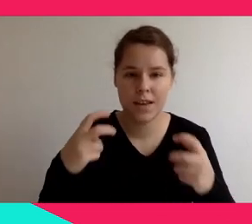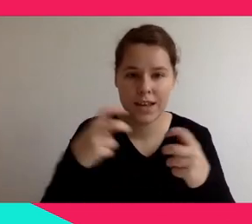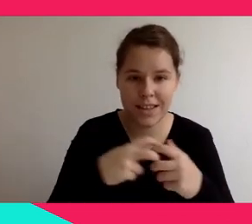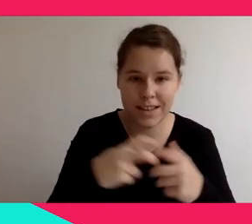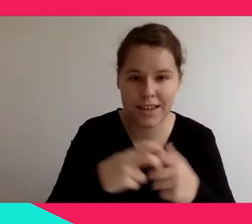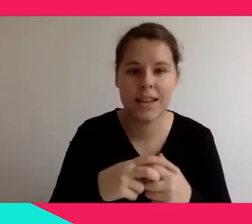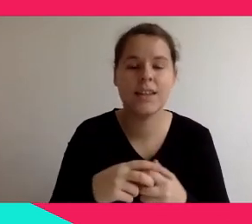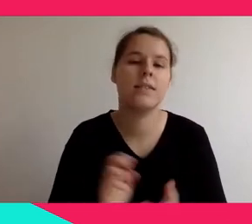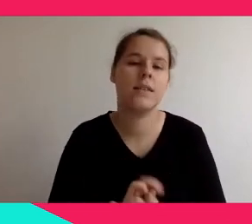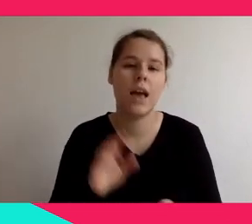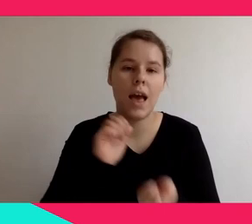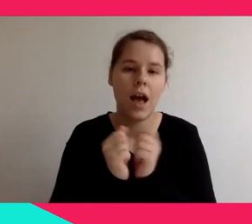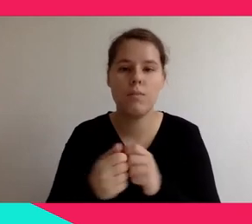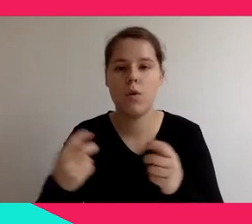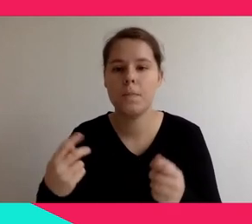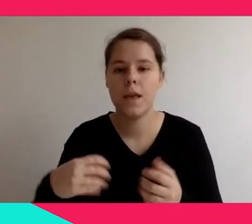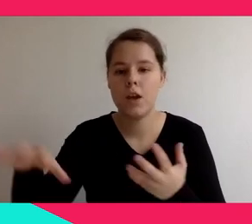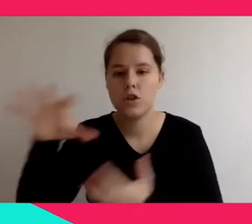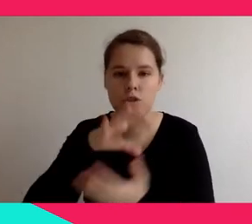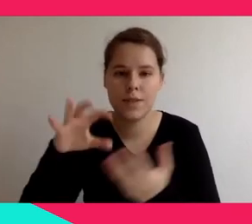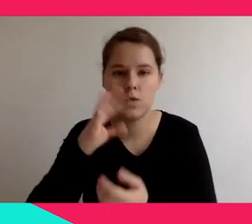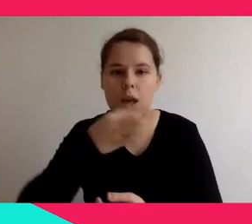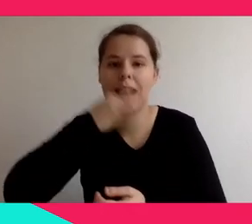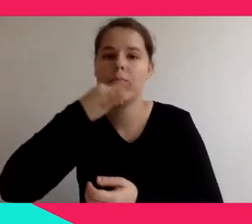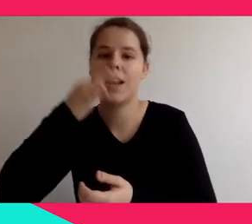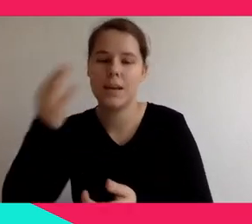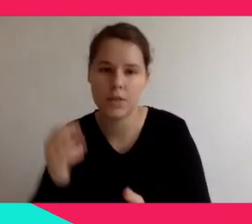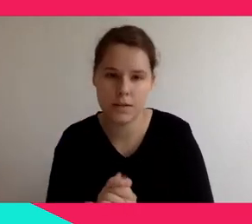again, it's about context and